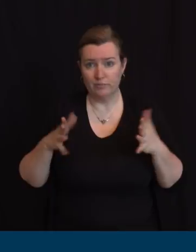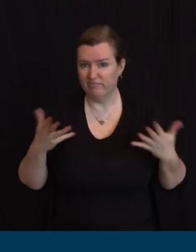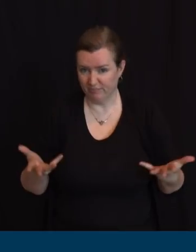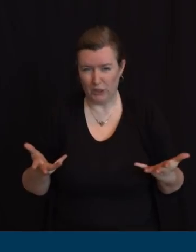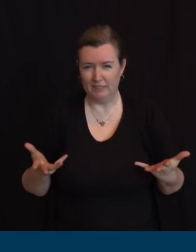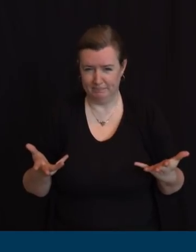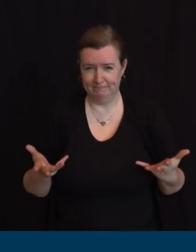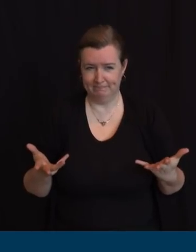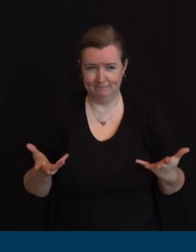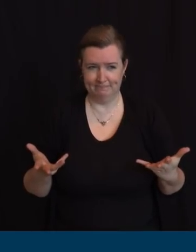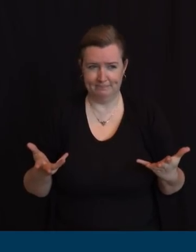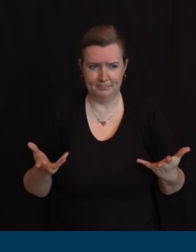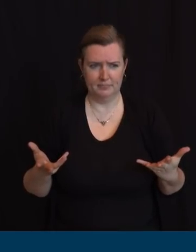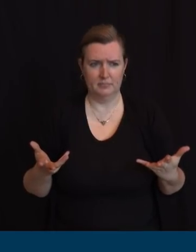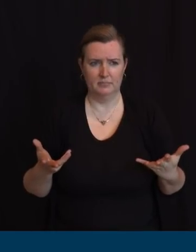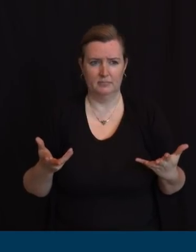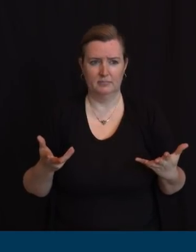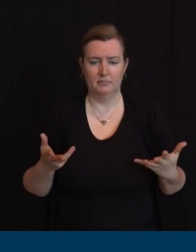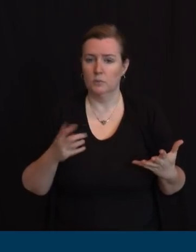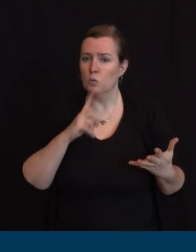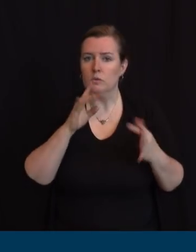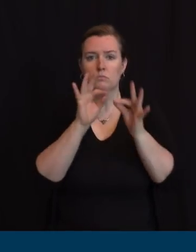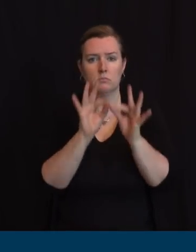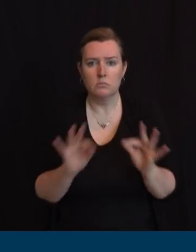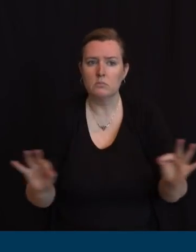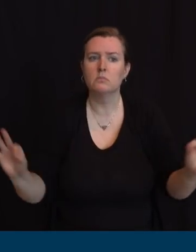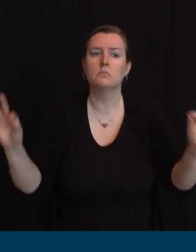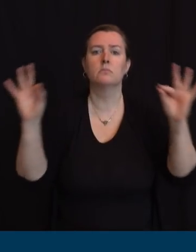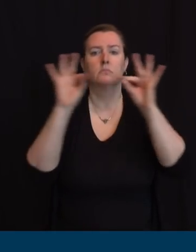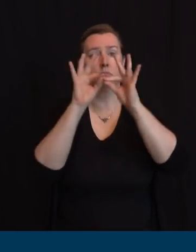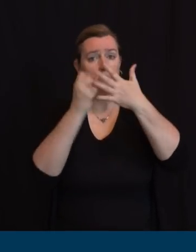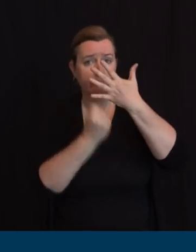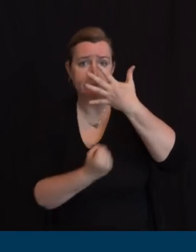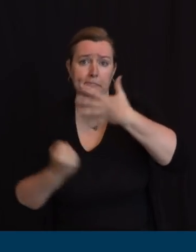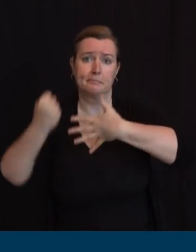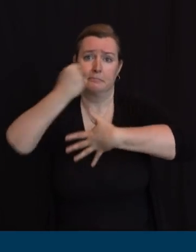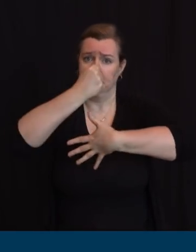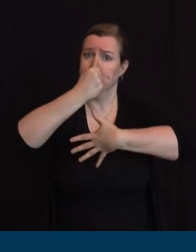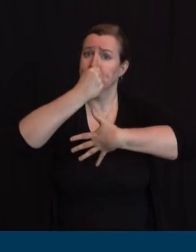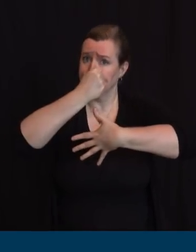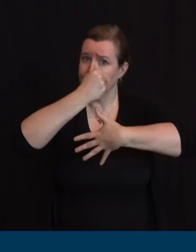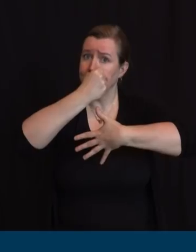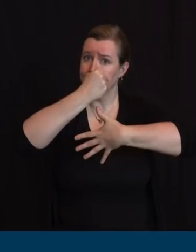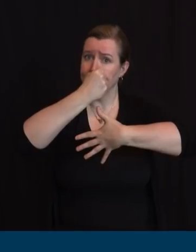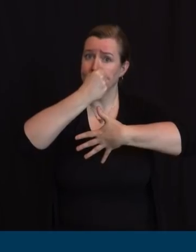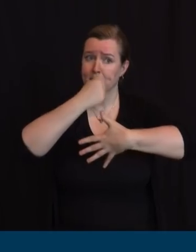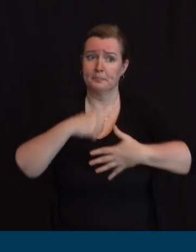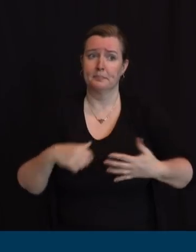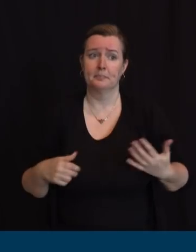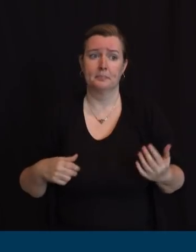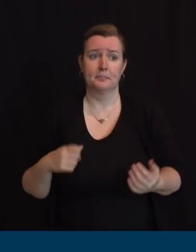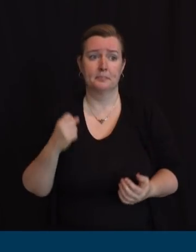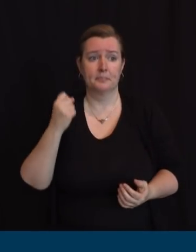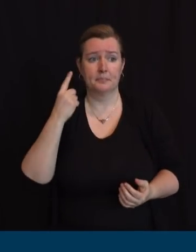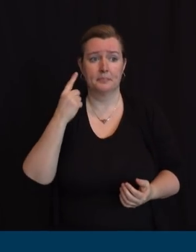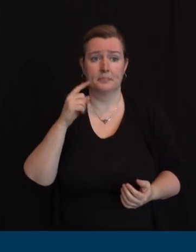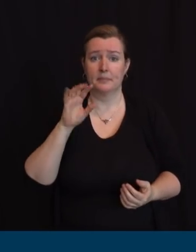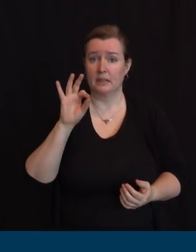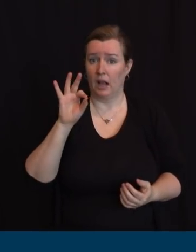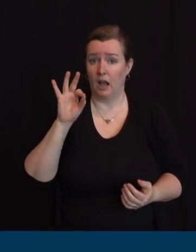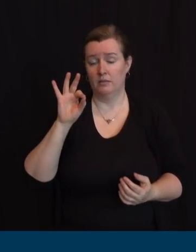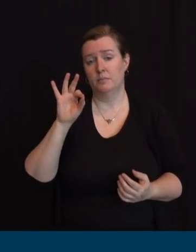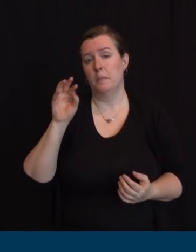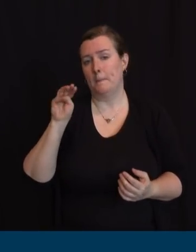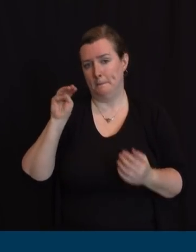and the correlation between what the nine million of us do and choose to do and